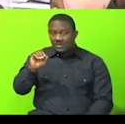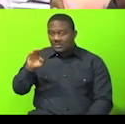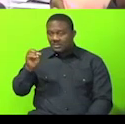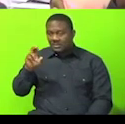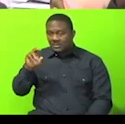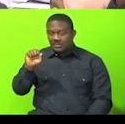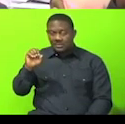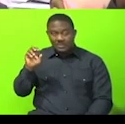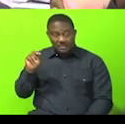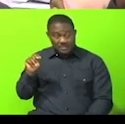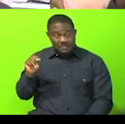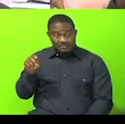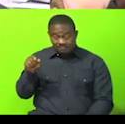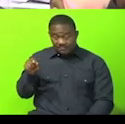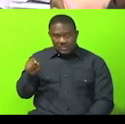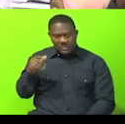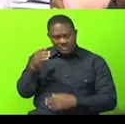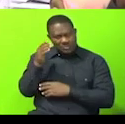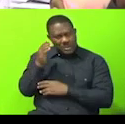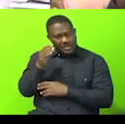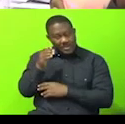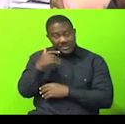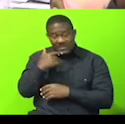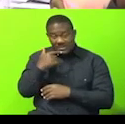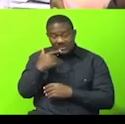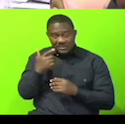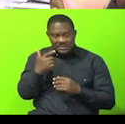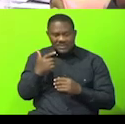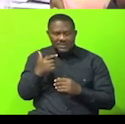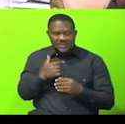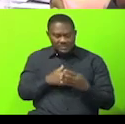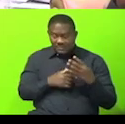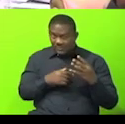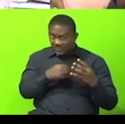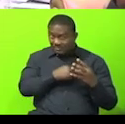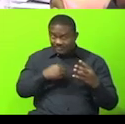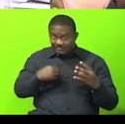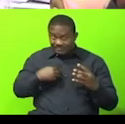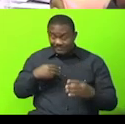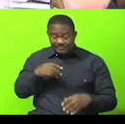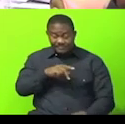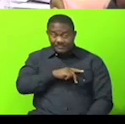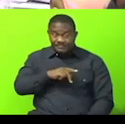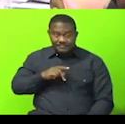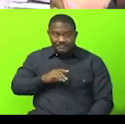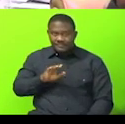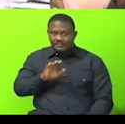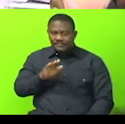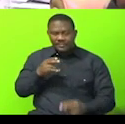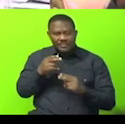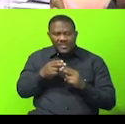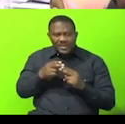was in respect of the fact that four members of parliament whose names have been listed